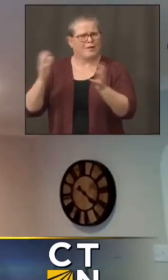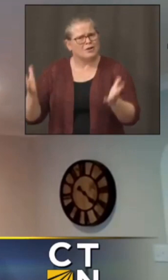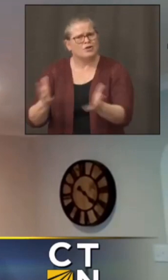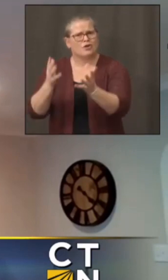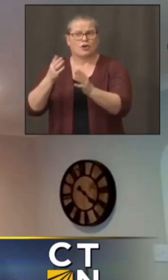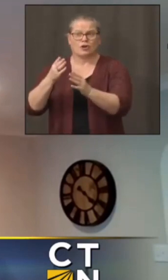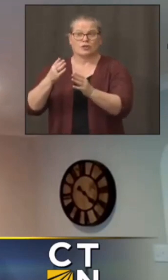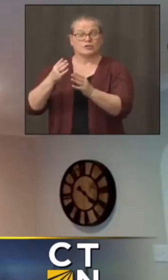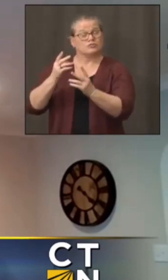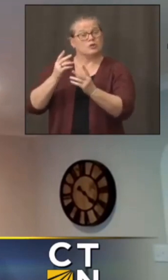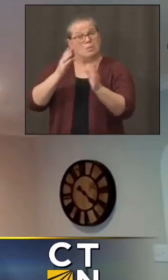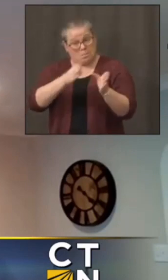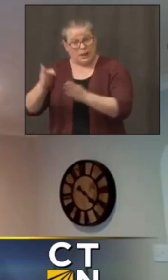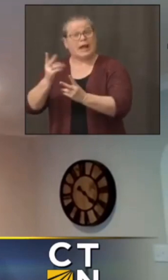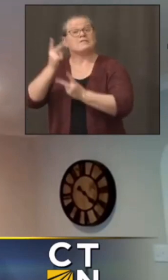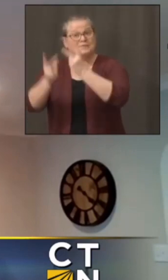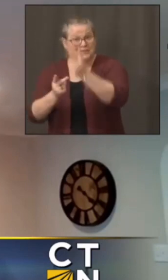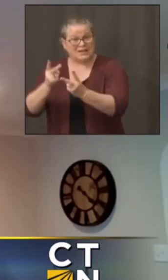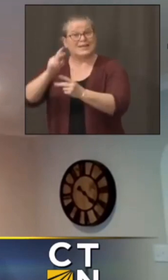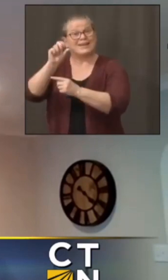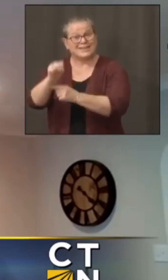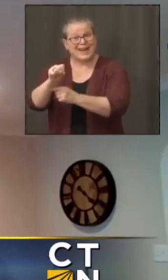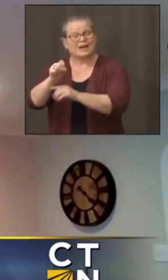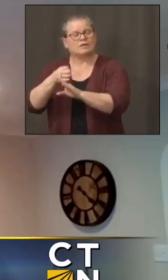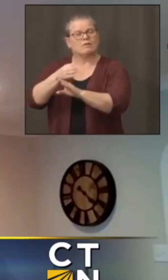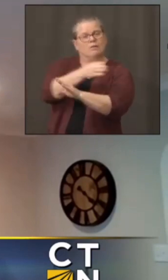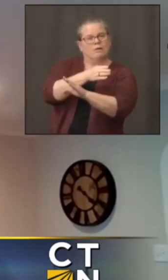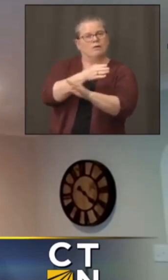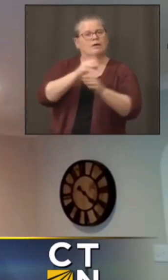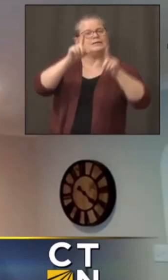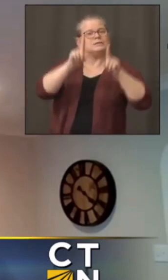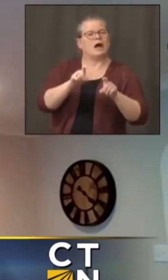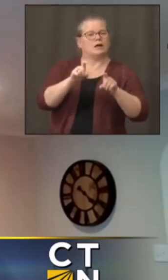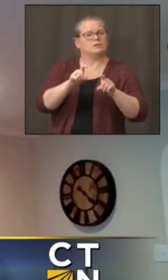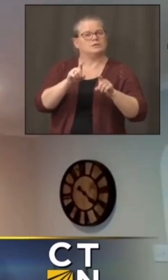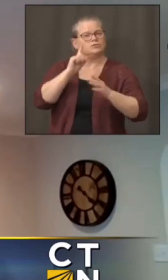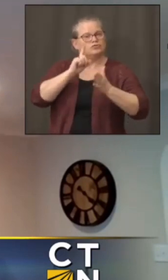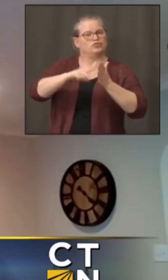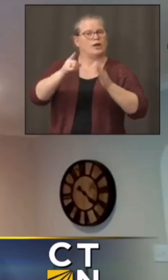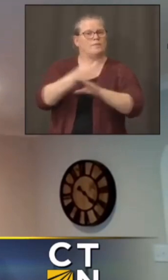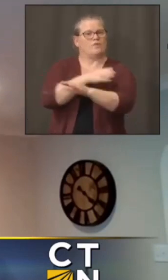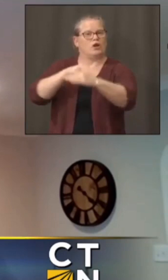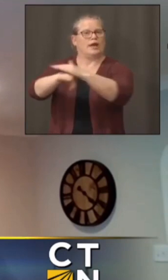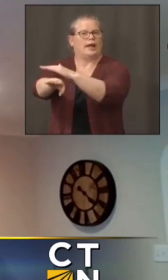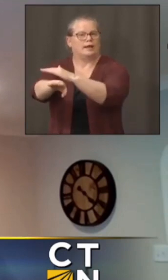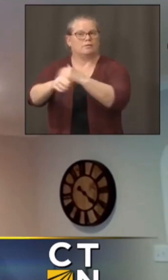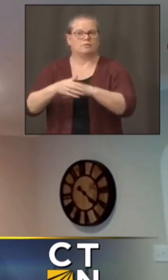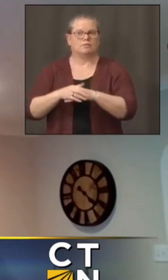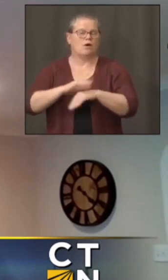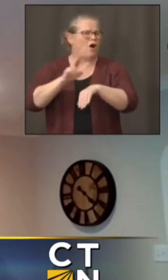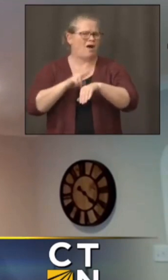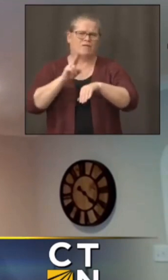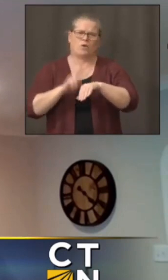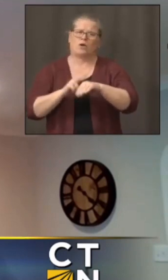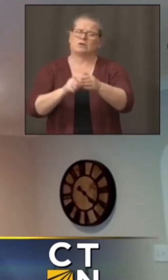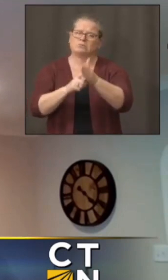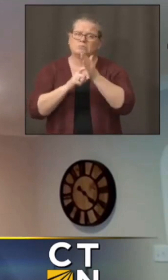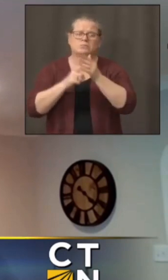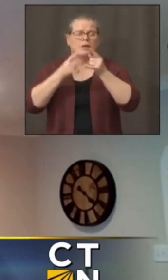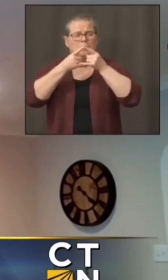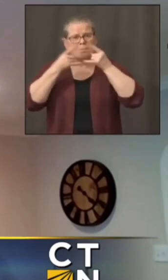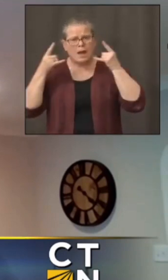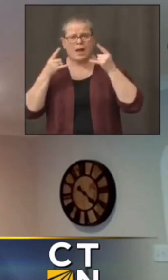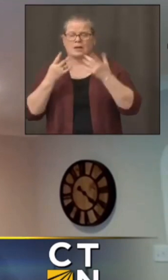um and of course the um mask and hygiene and distancing is really critical